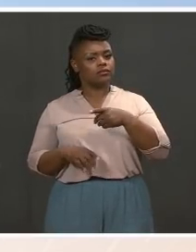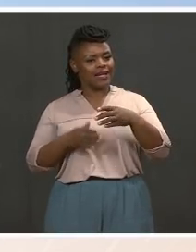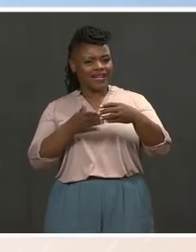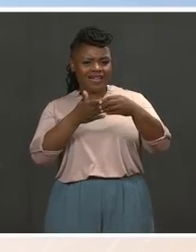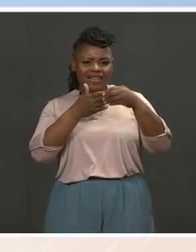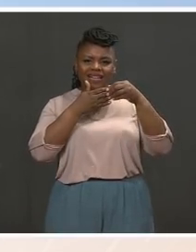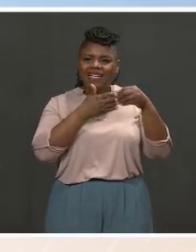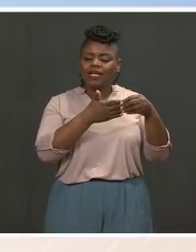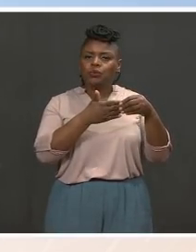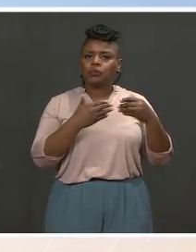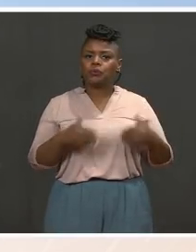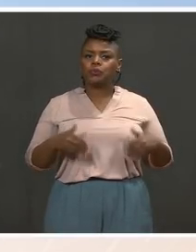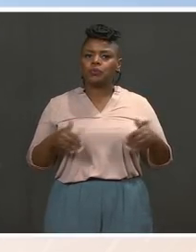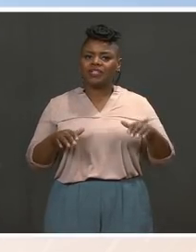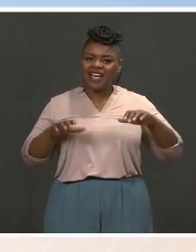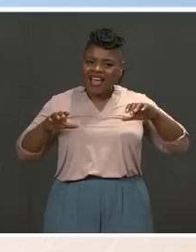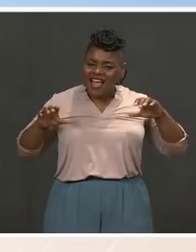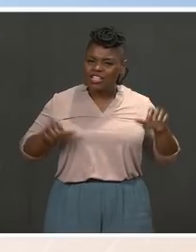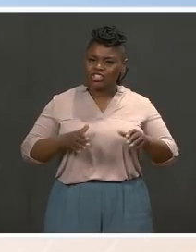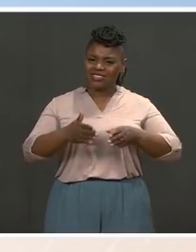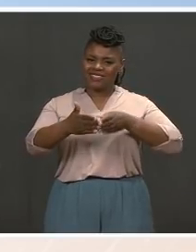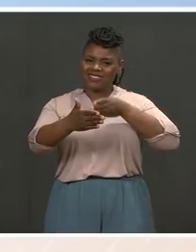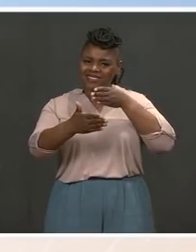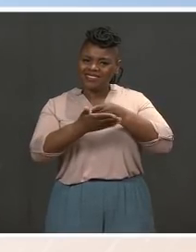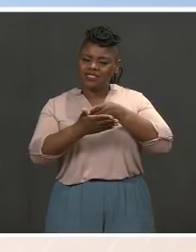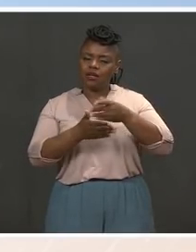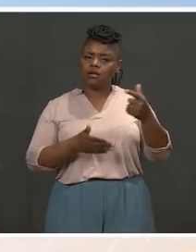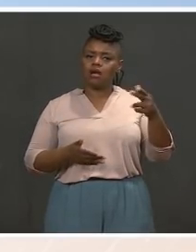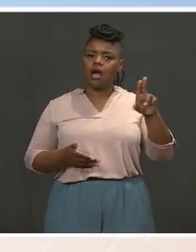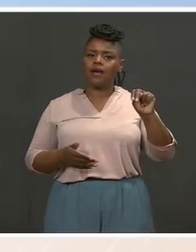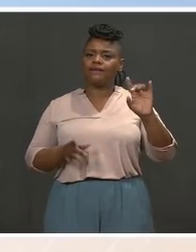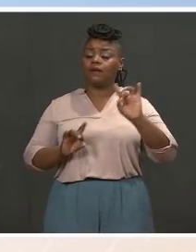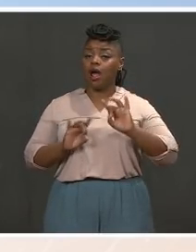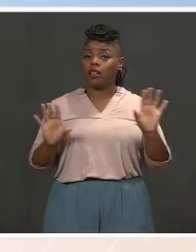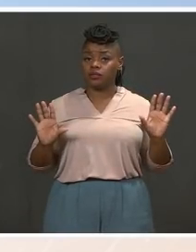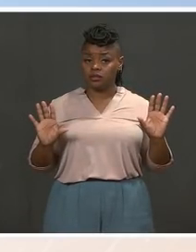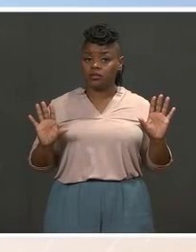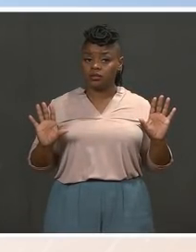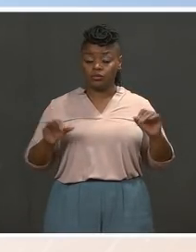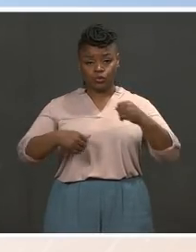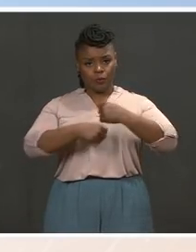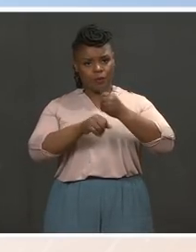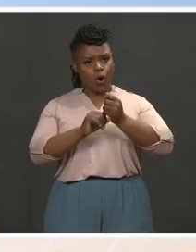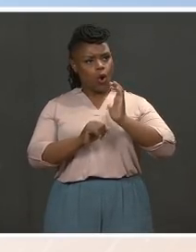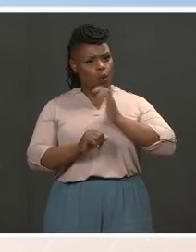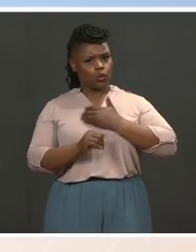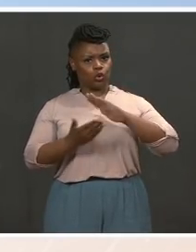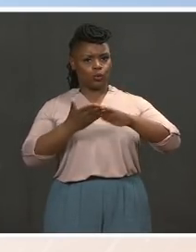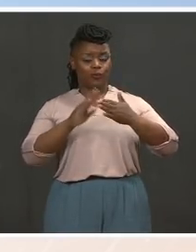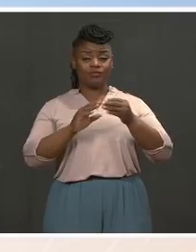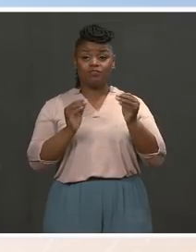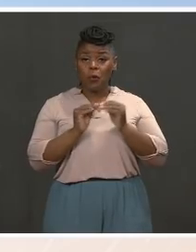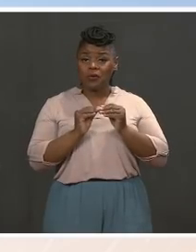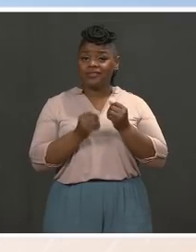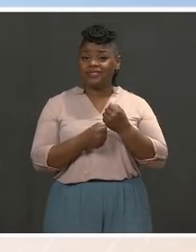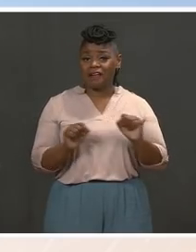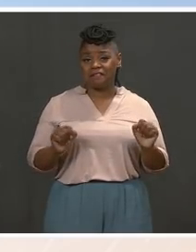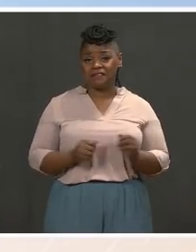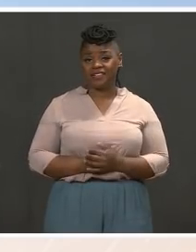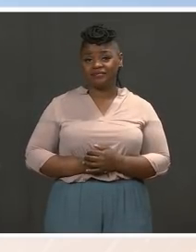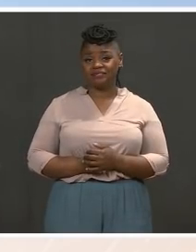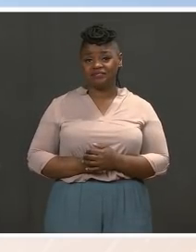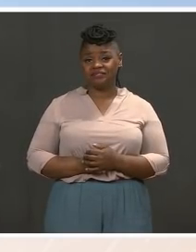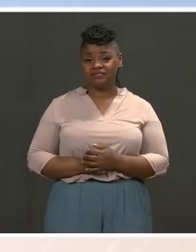to make it safer for our communities. And it's something that he will continue to work on as President. Of course, he knows that the